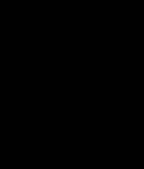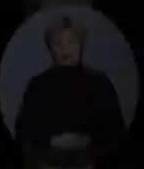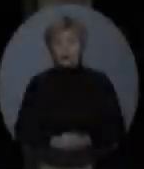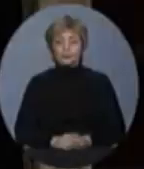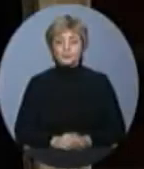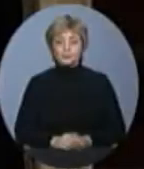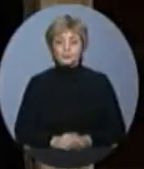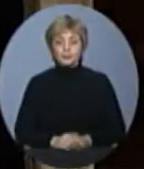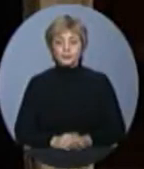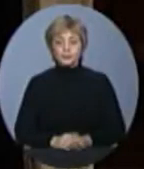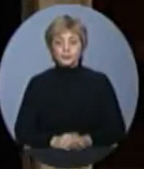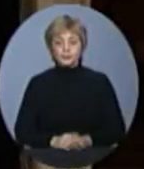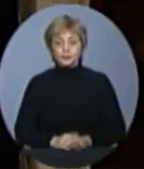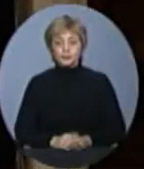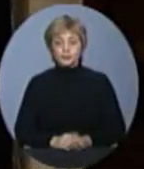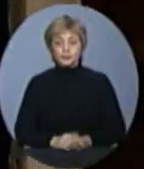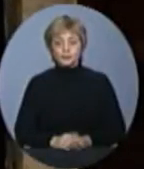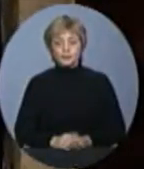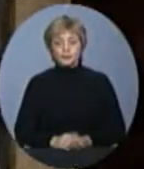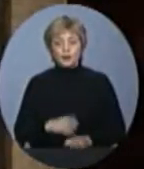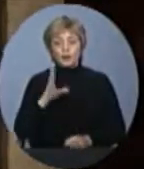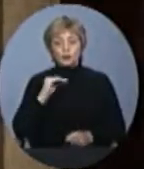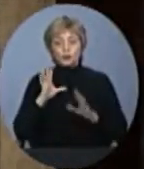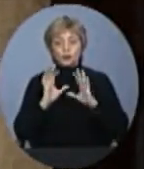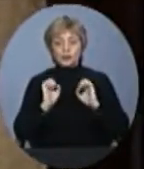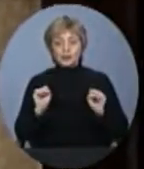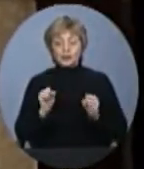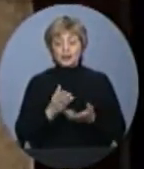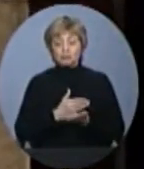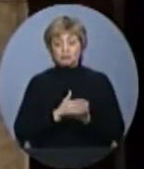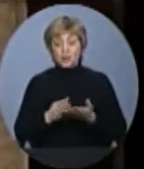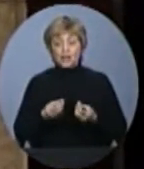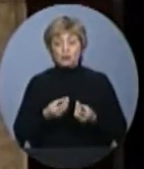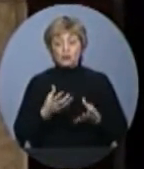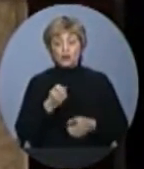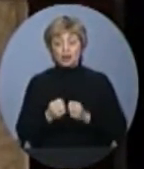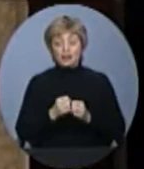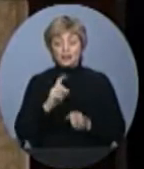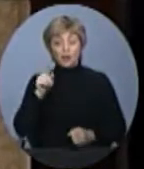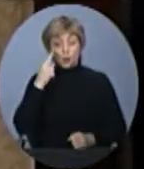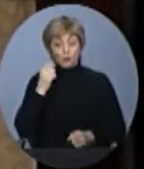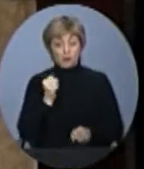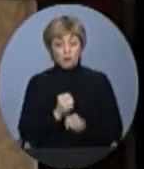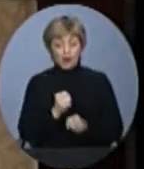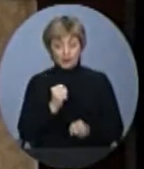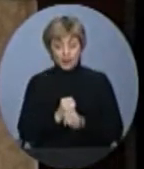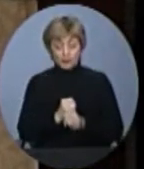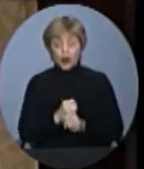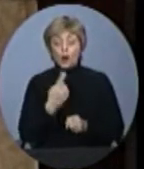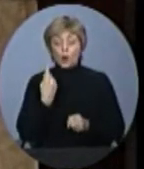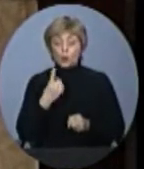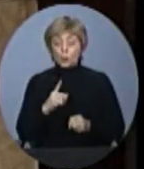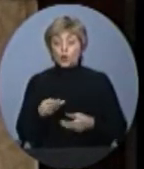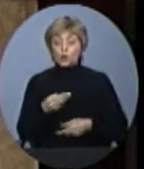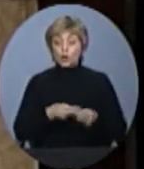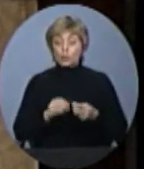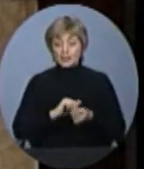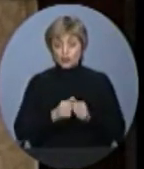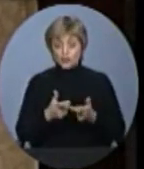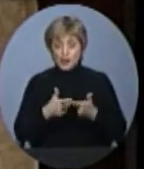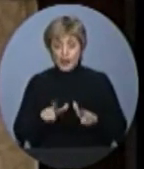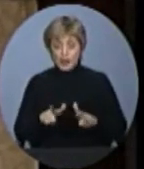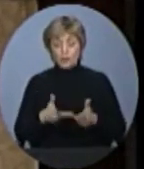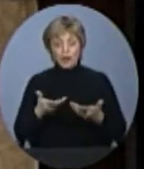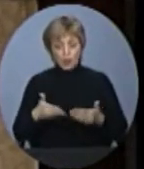Mr. Speaker, our government has worked for years to advance free trade. Our government has opened doors to Canadian businesses by implementing free trade agreements with Peru and